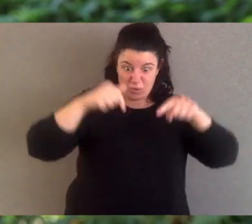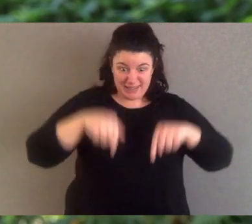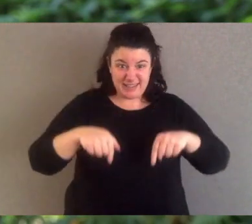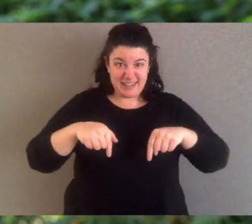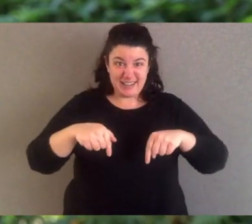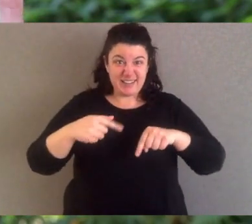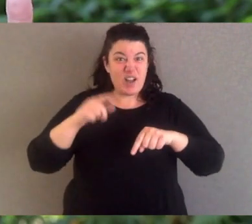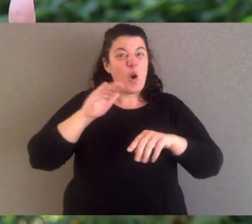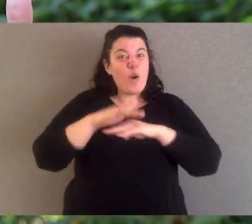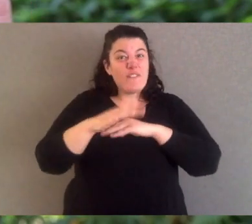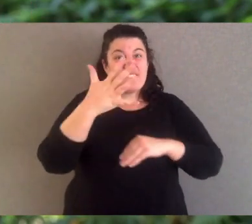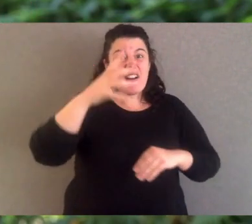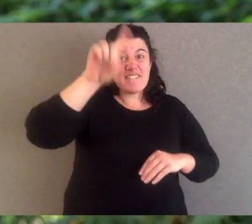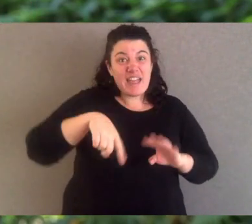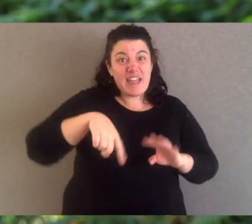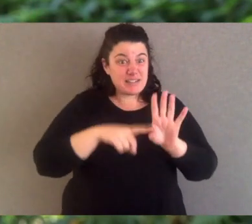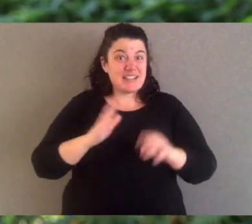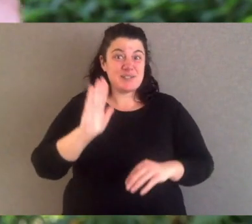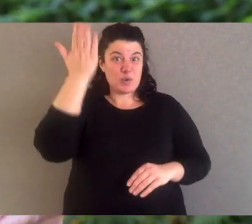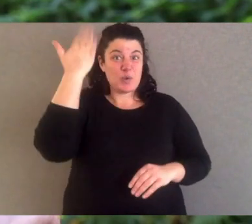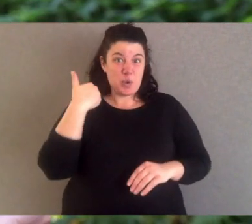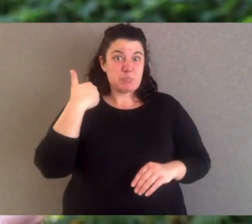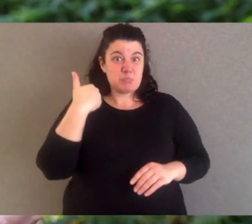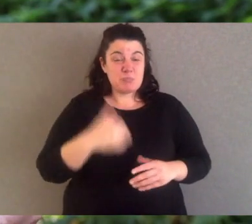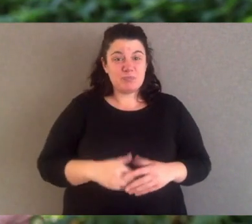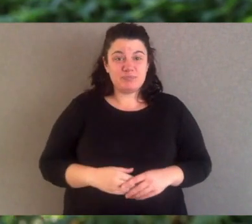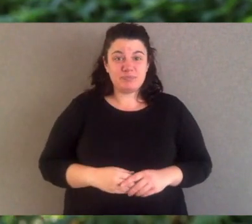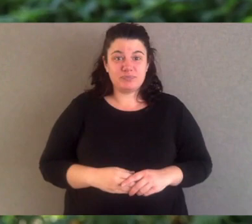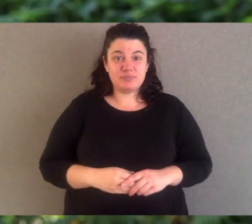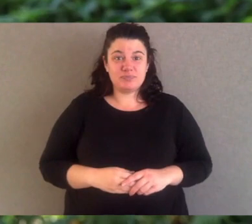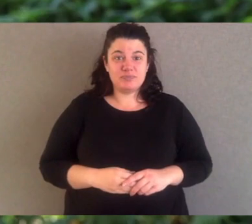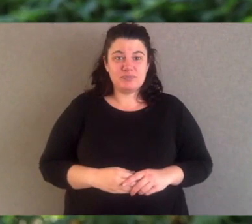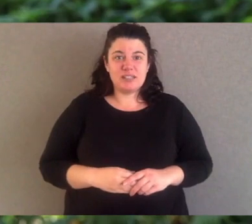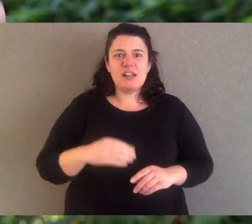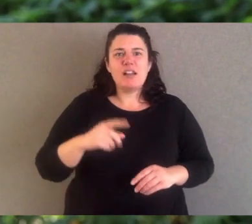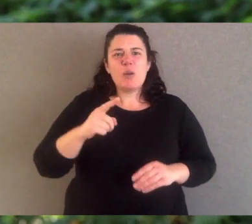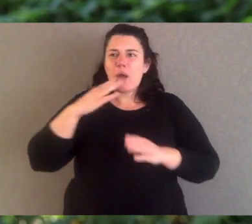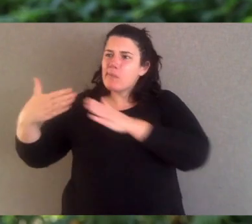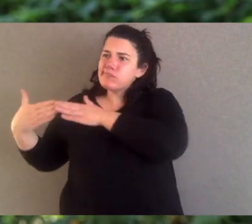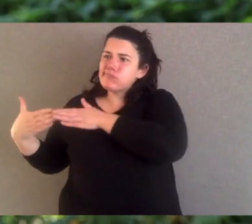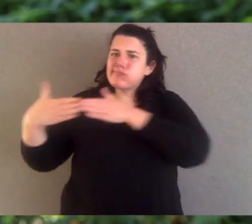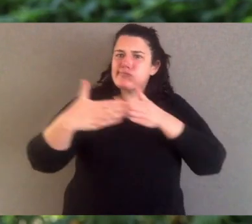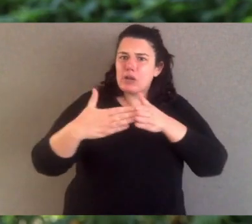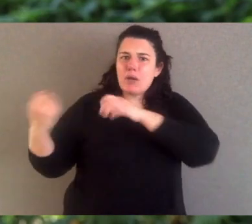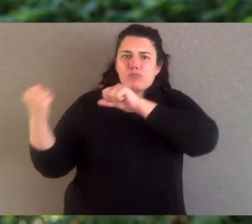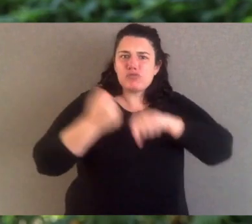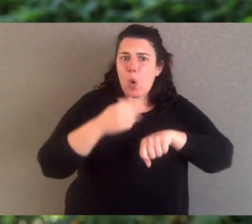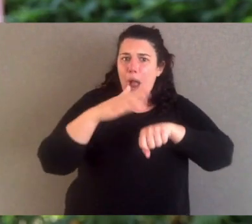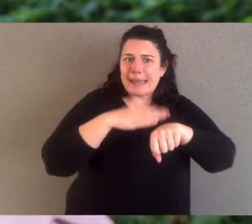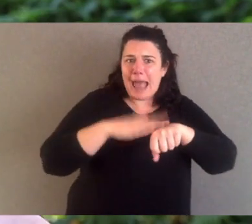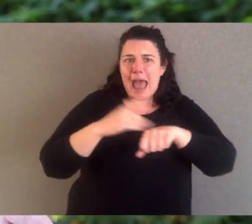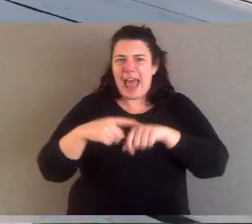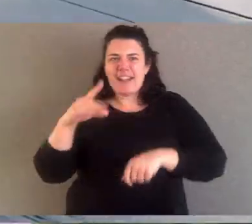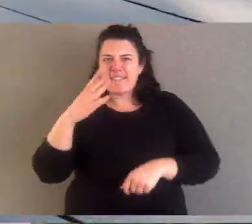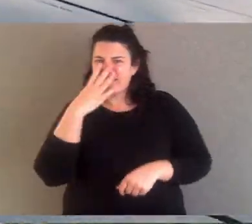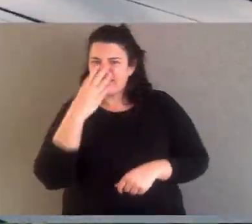by Indigenous Australians over 5,000 years ago. Now for recent arrivals with Europeans like the feral fox